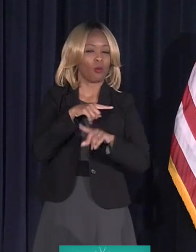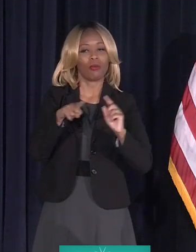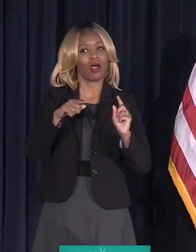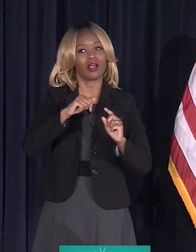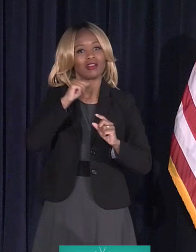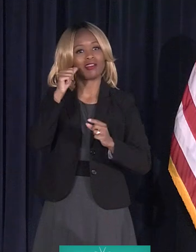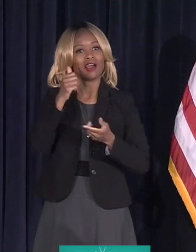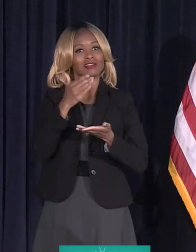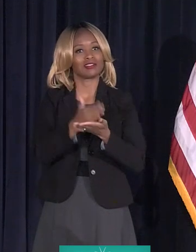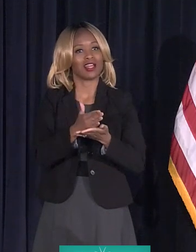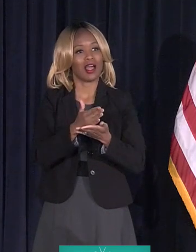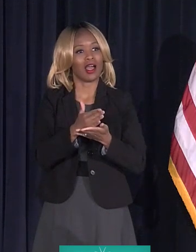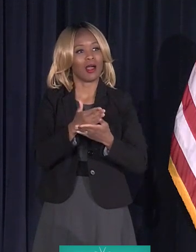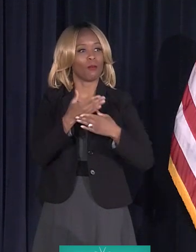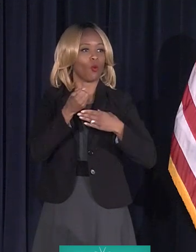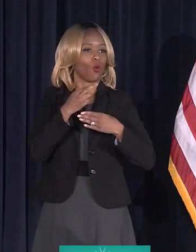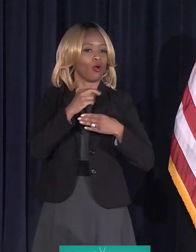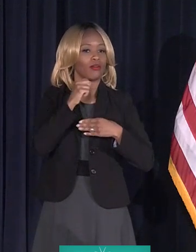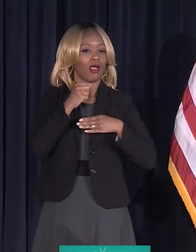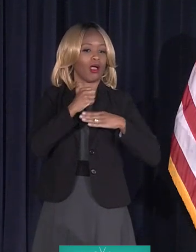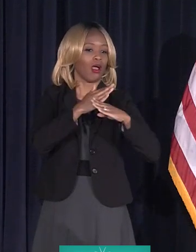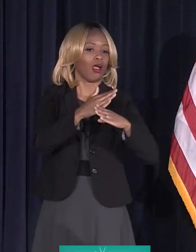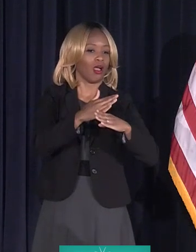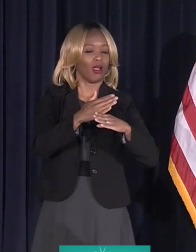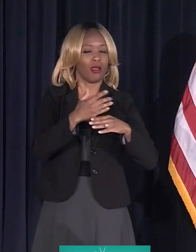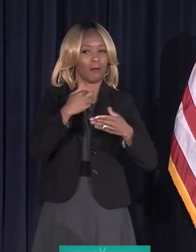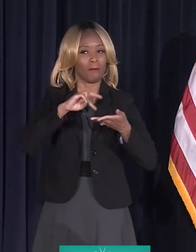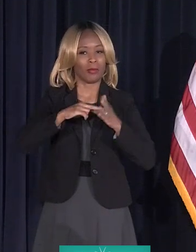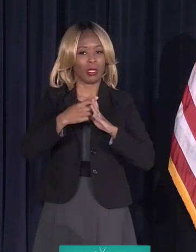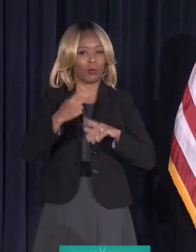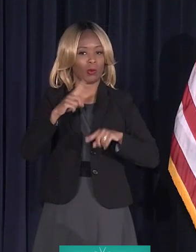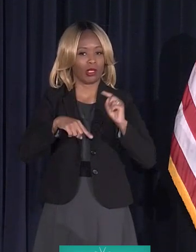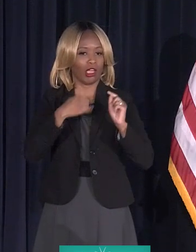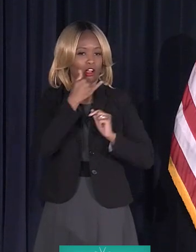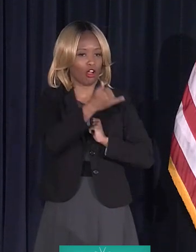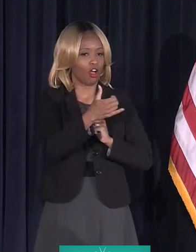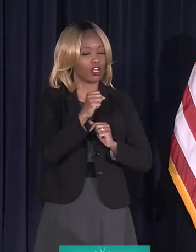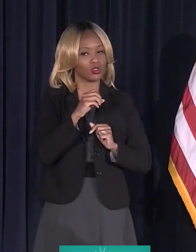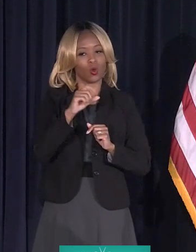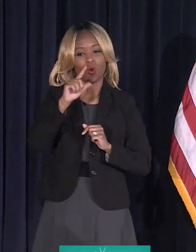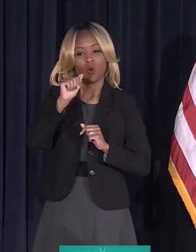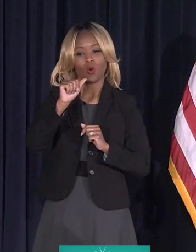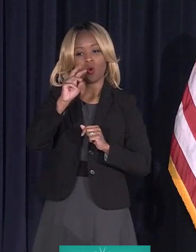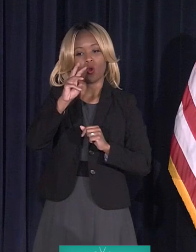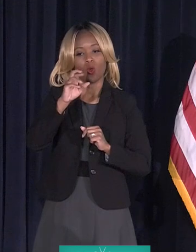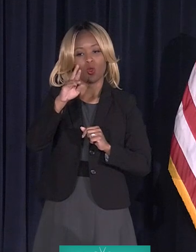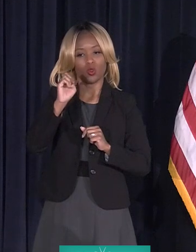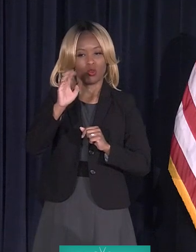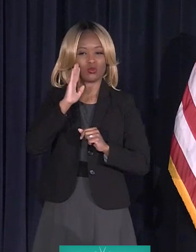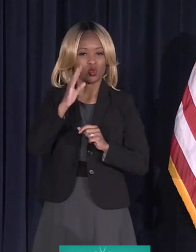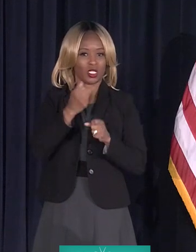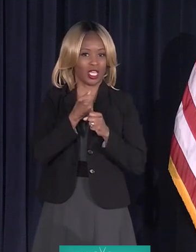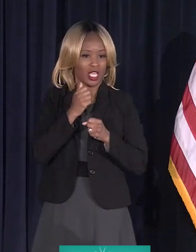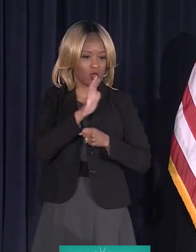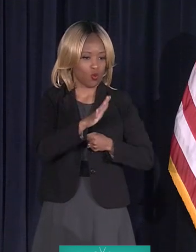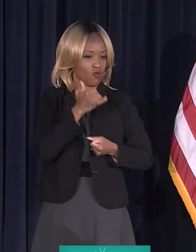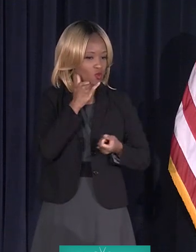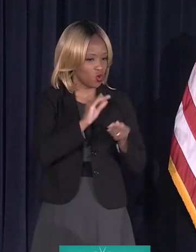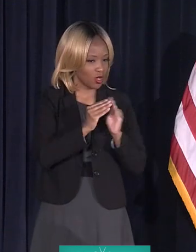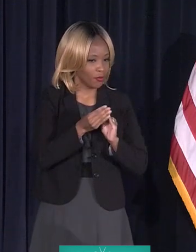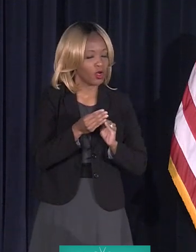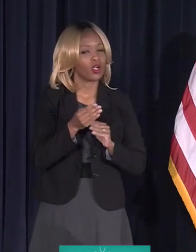calling them. And so Lawrence will get your number, too, and he'll talk to you about where they are.